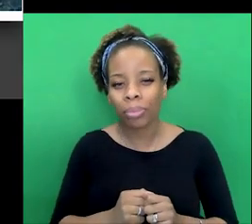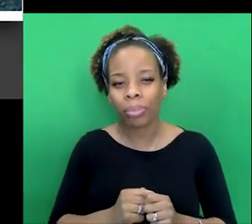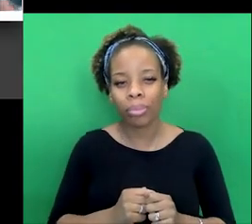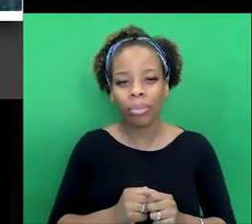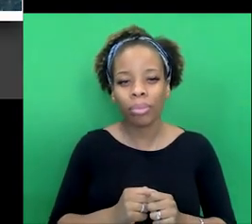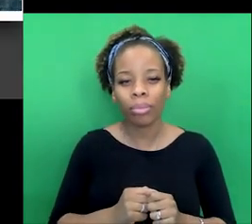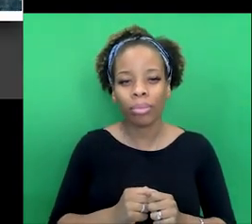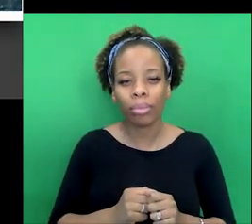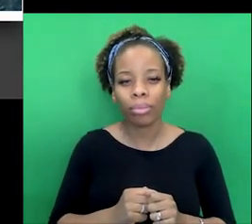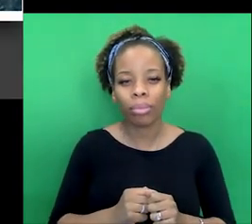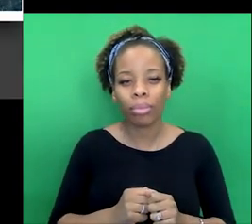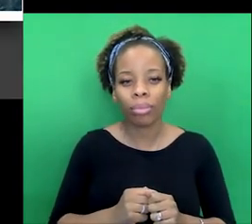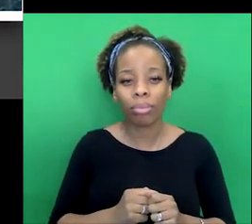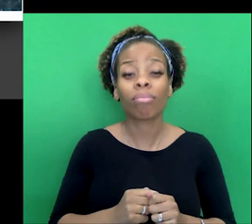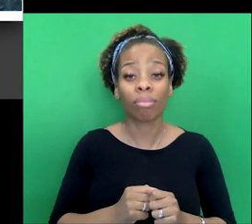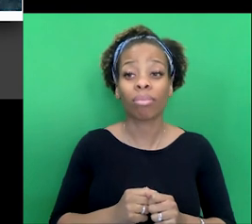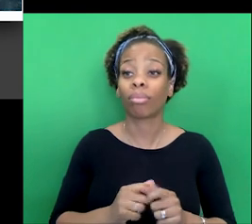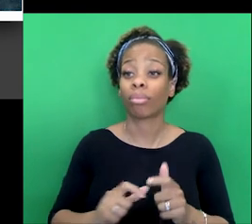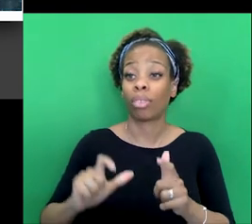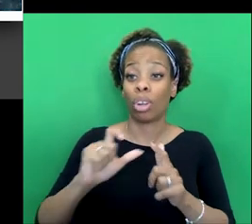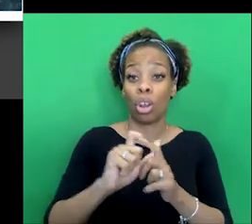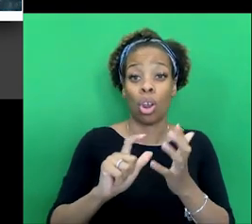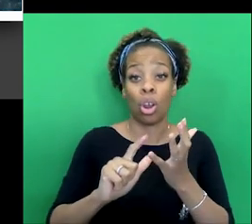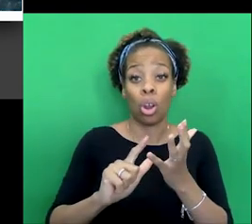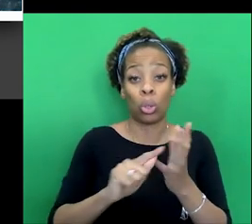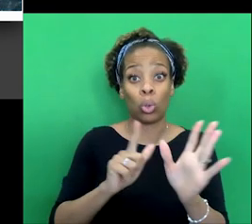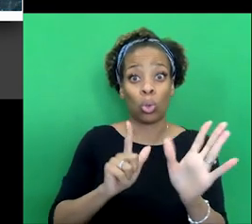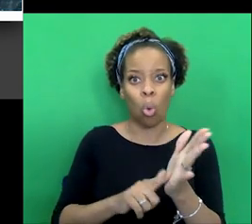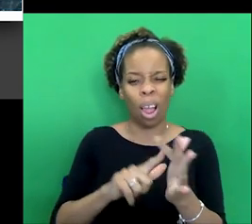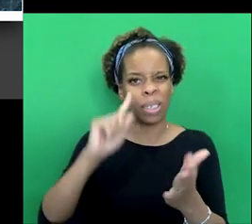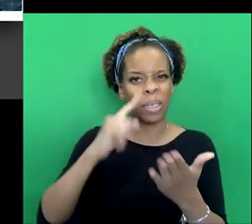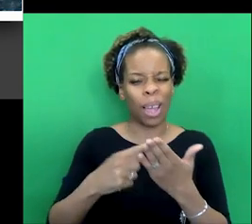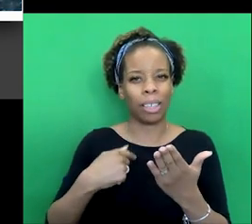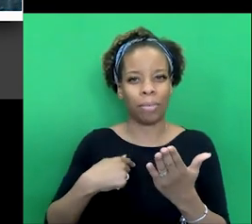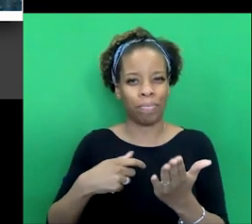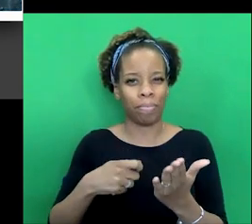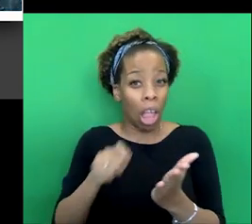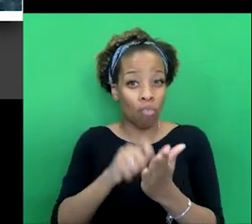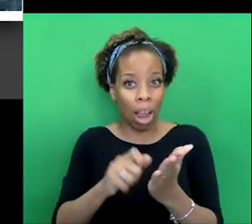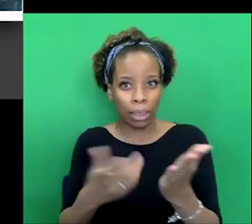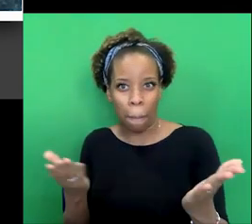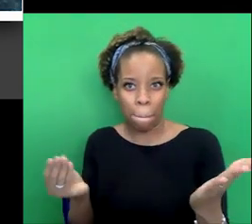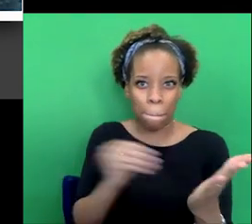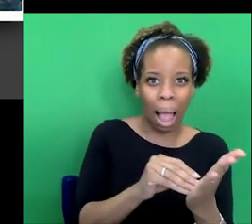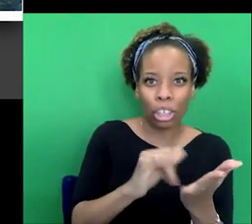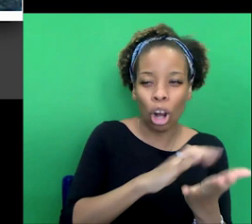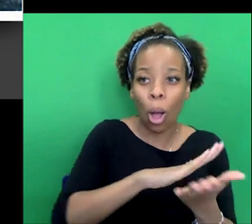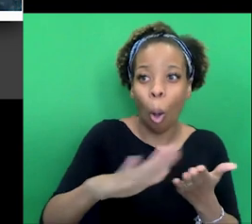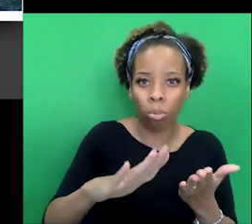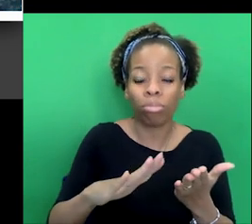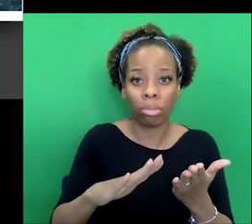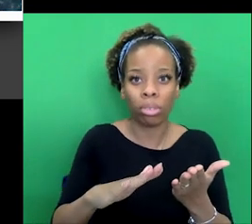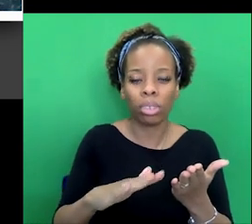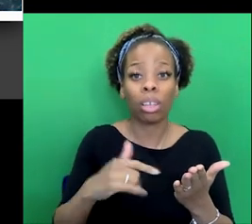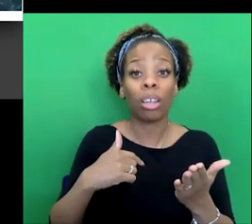when, especially after Doyle had resurrected Holmes, we had, we had entered the kind of post